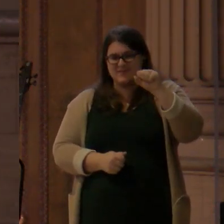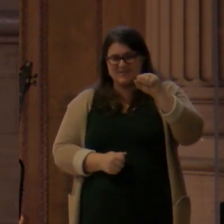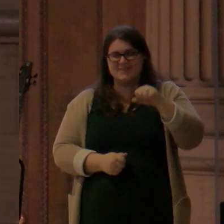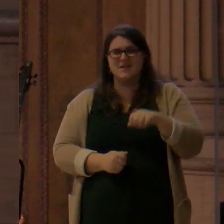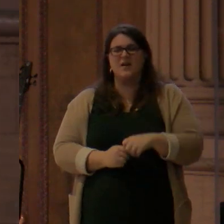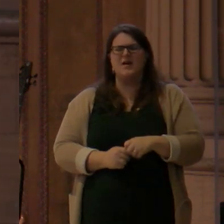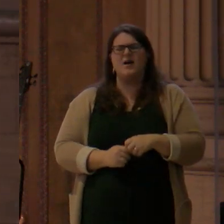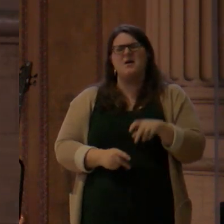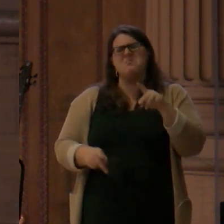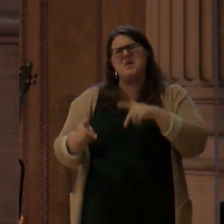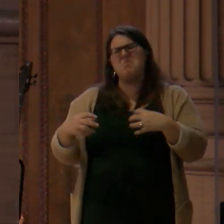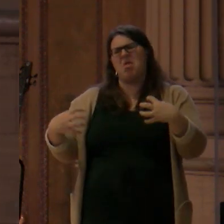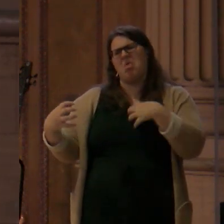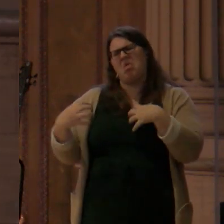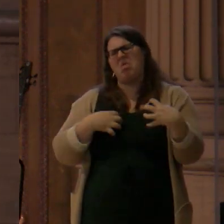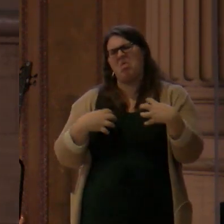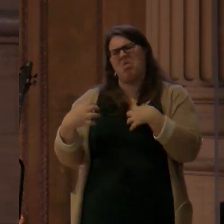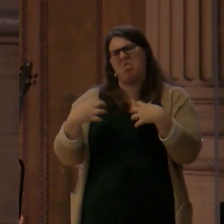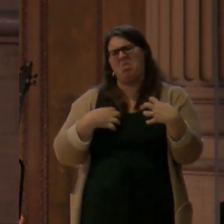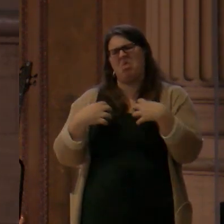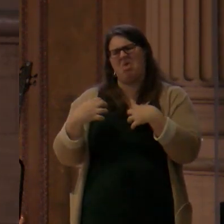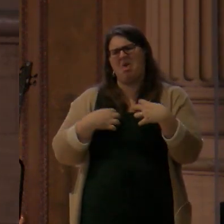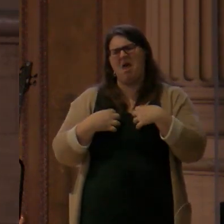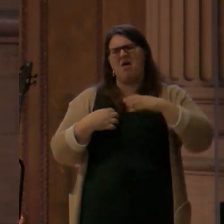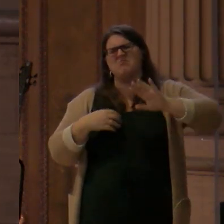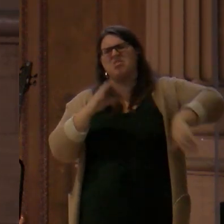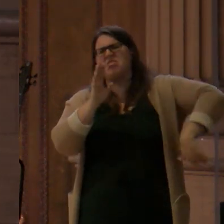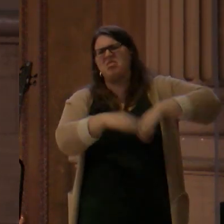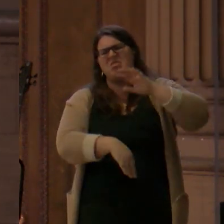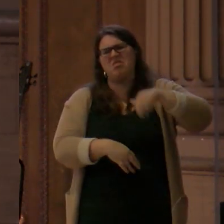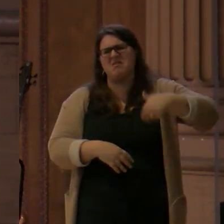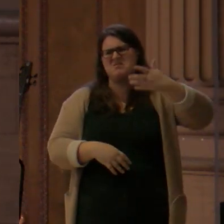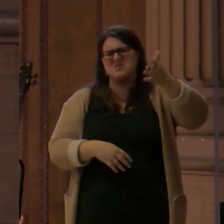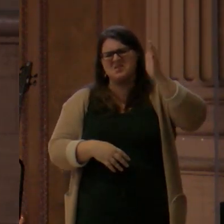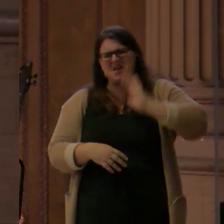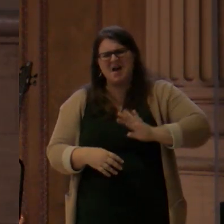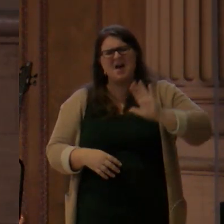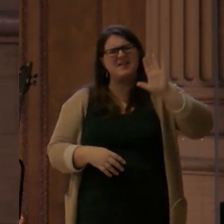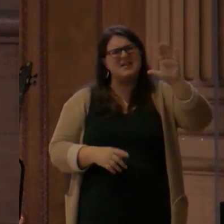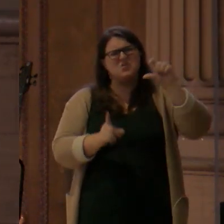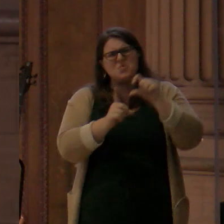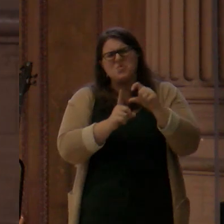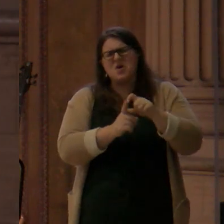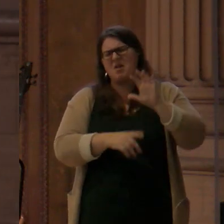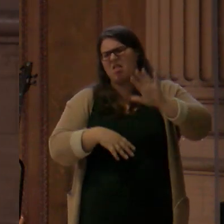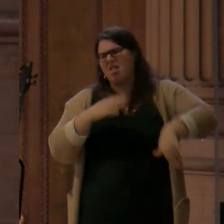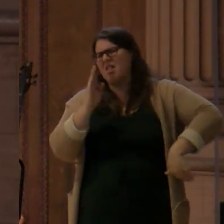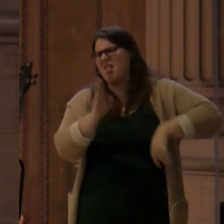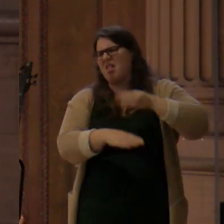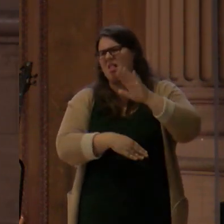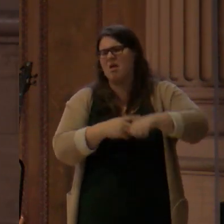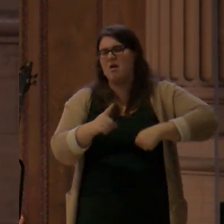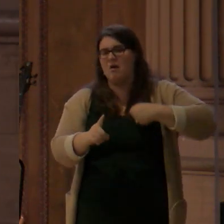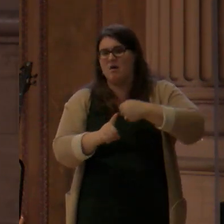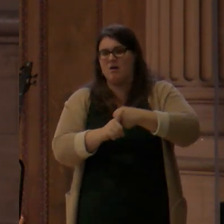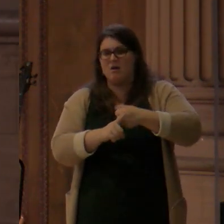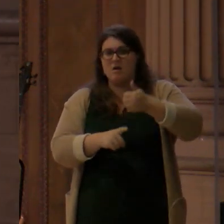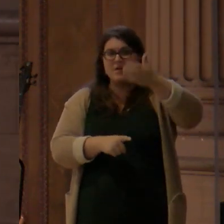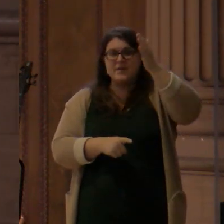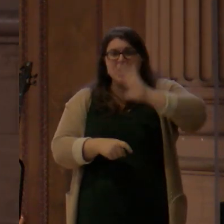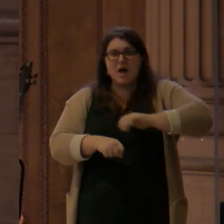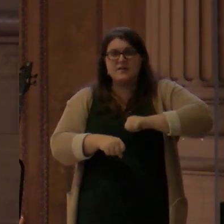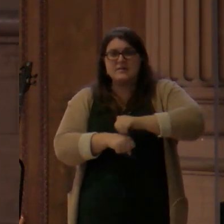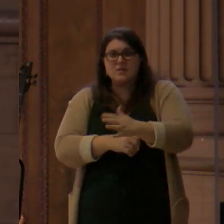Numbers 21 in a very unique way. He actually sends venomous snakes to bite them. But in the